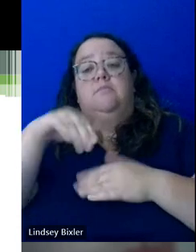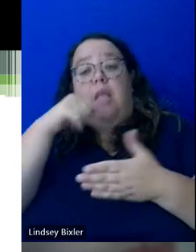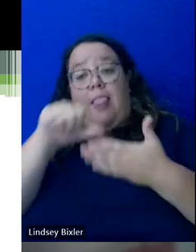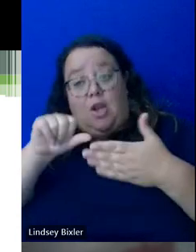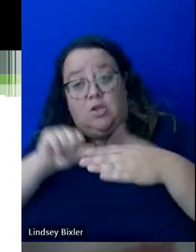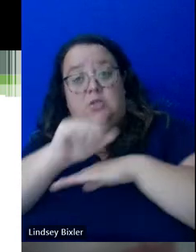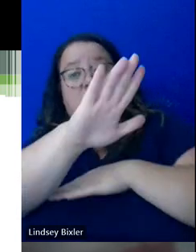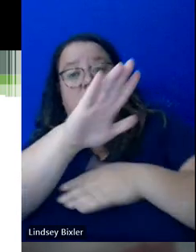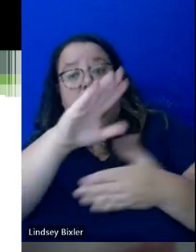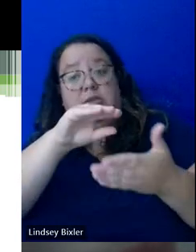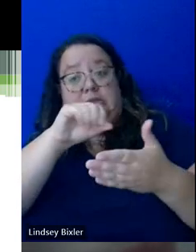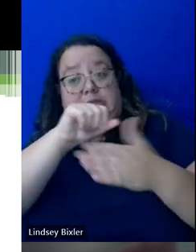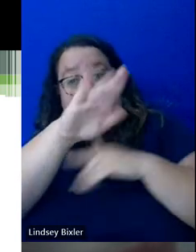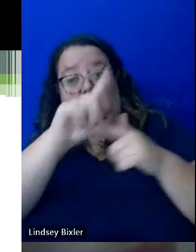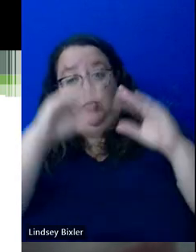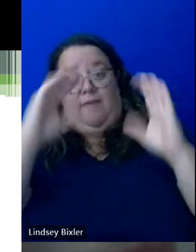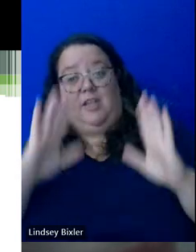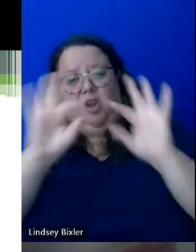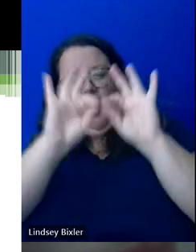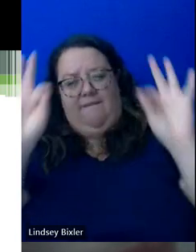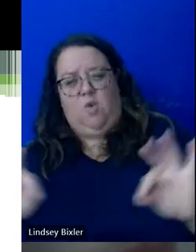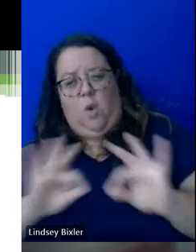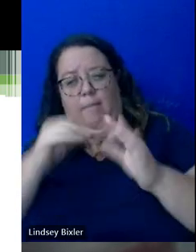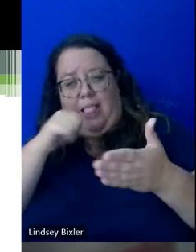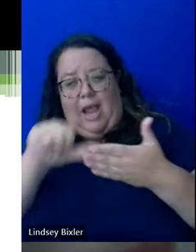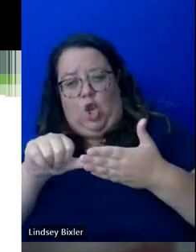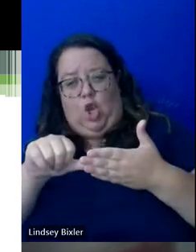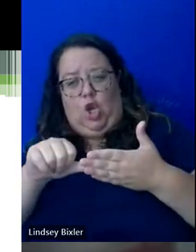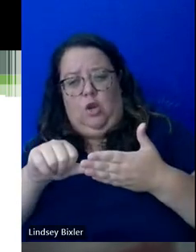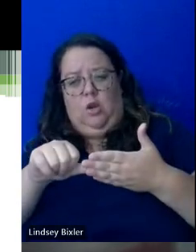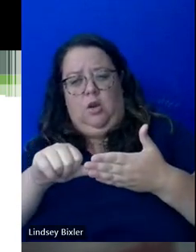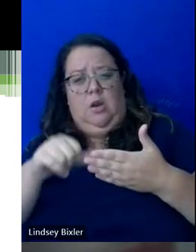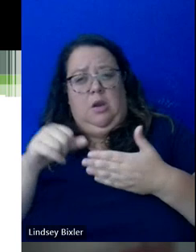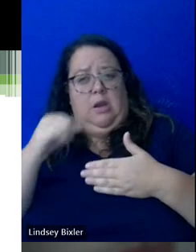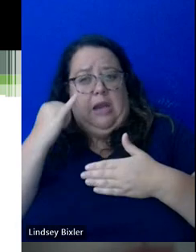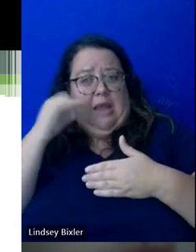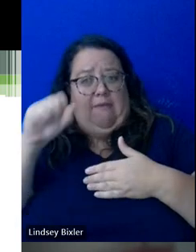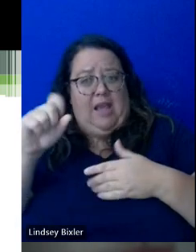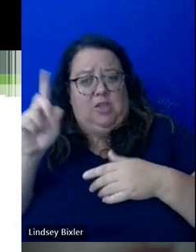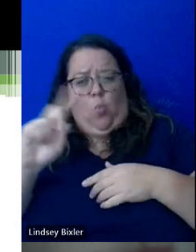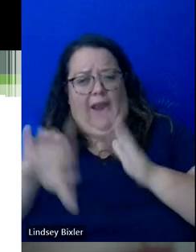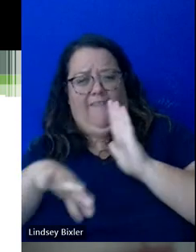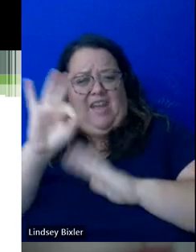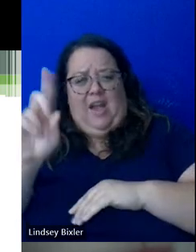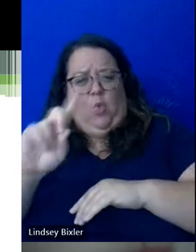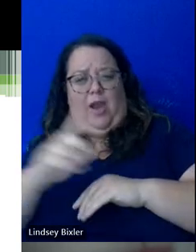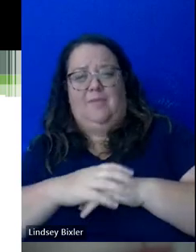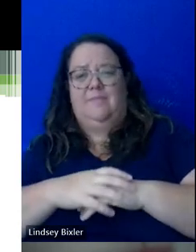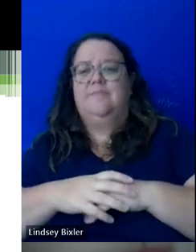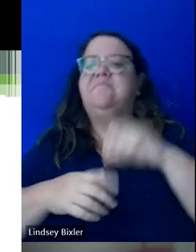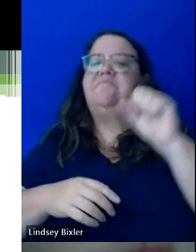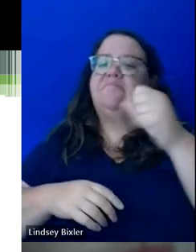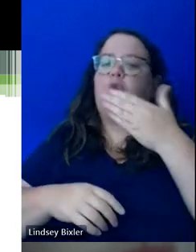students are to send to the professors a form letter? If so, where is that found? Great question. Thanks, Ed. So,